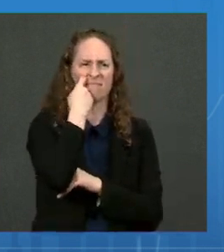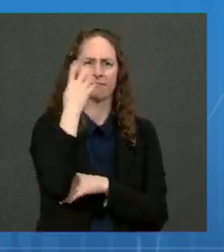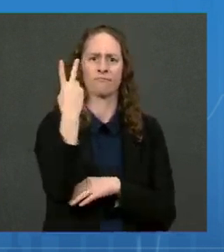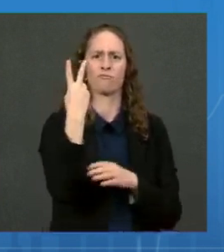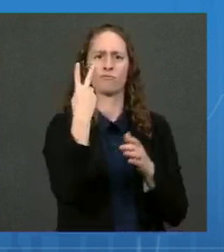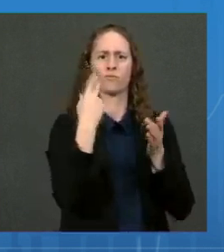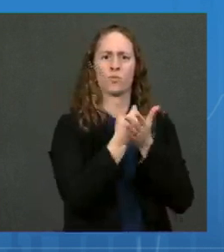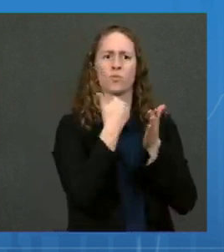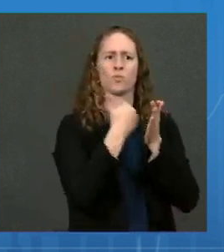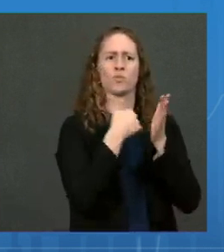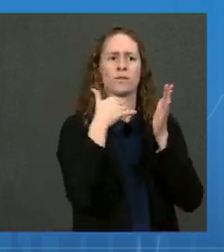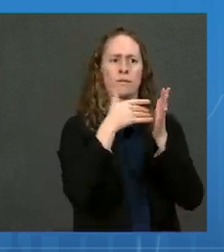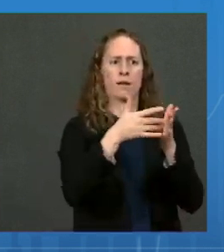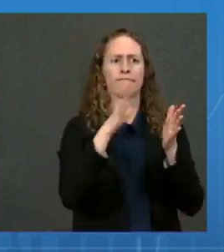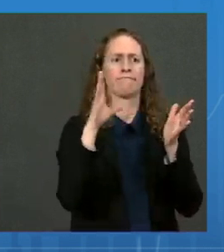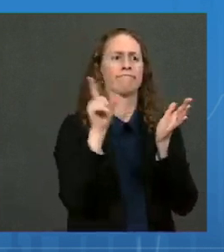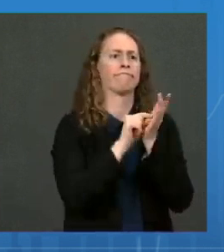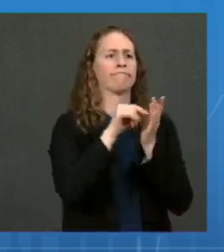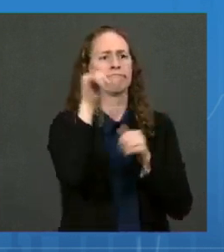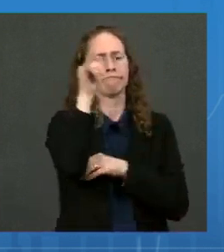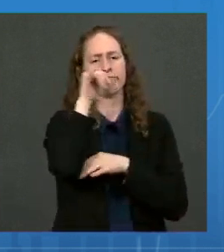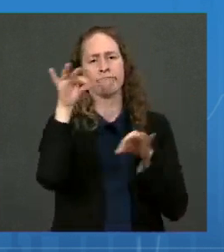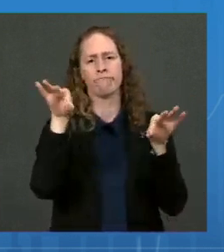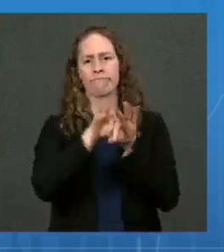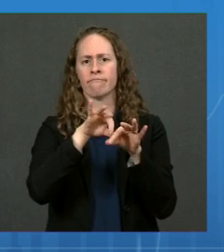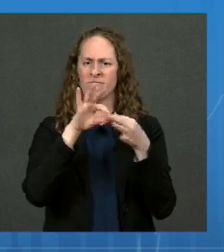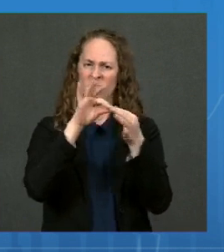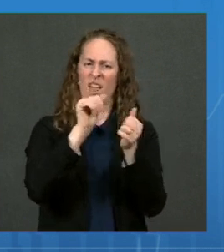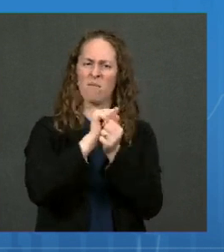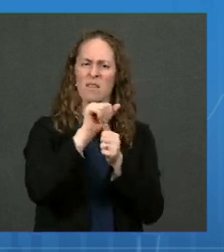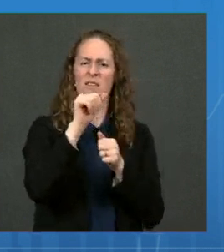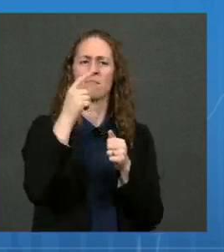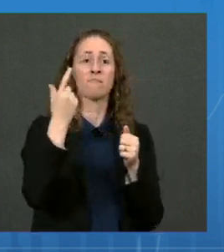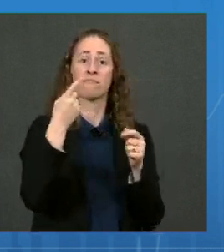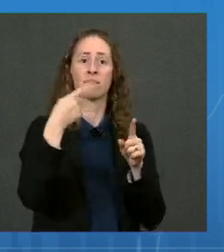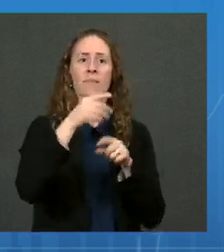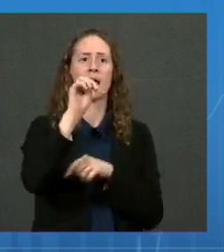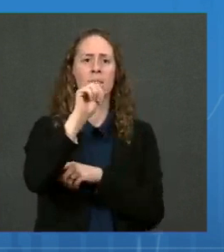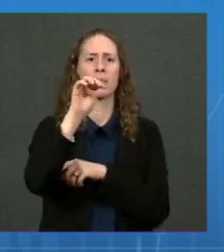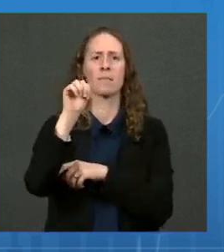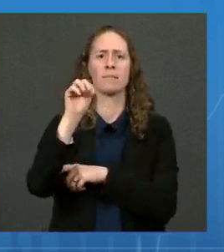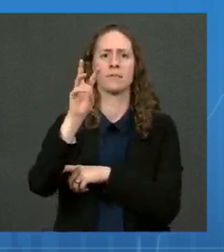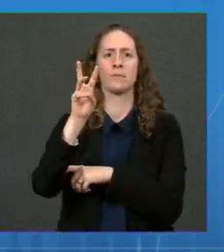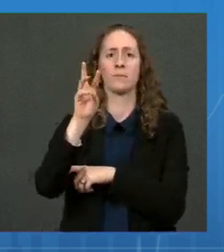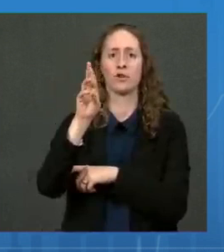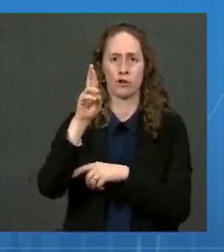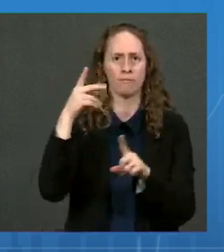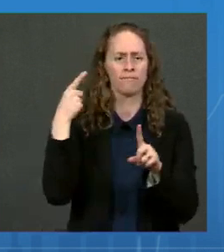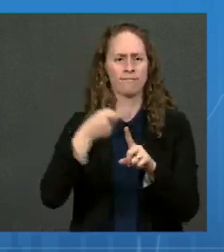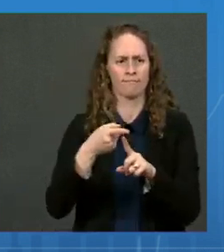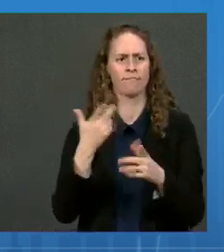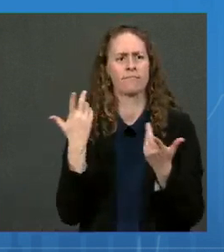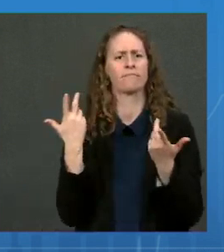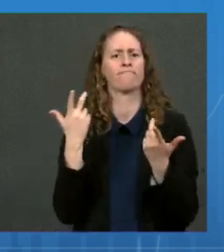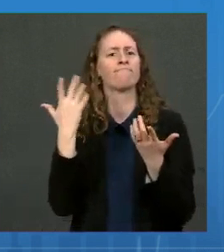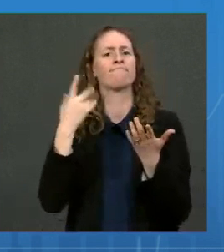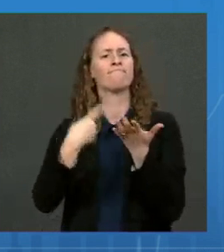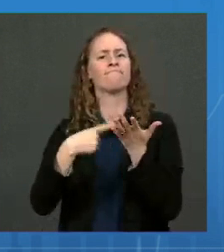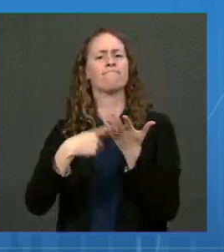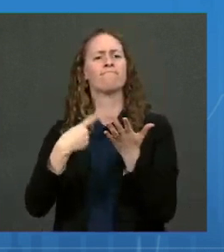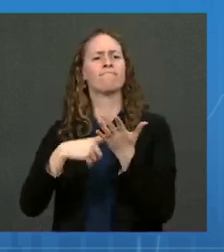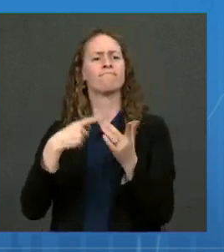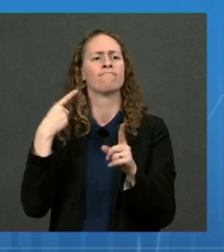MMWR. The first study looked at COVID-19-related school closures across the country and found that through the end of